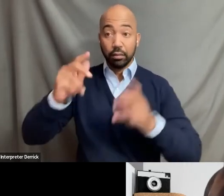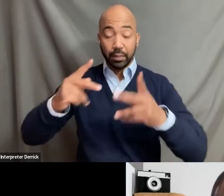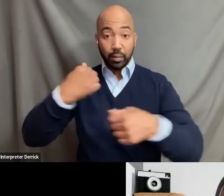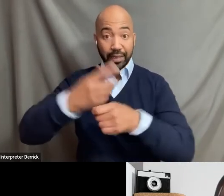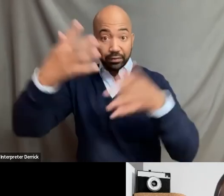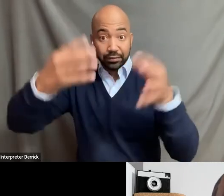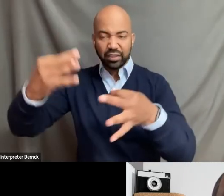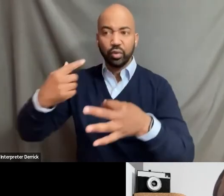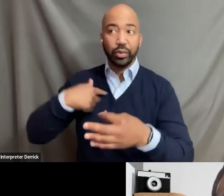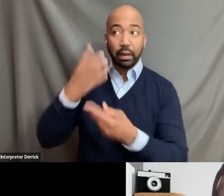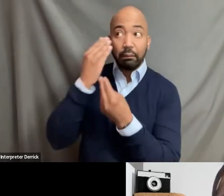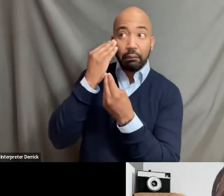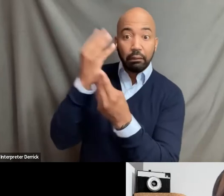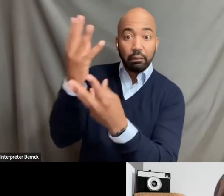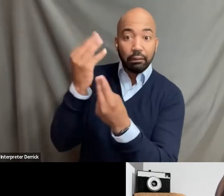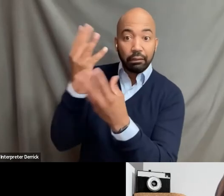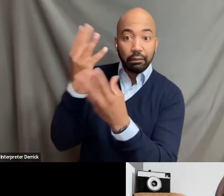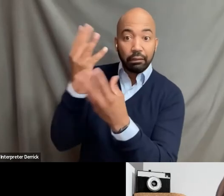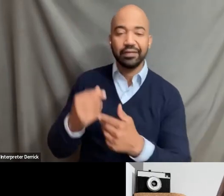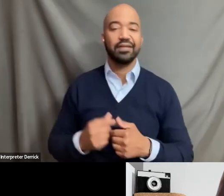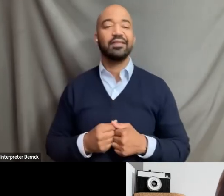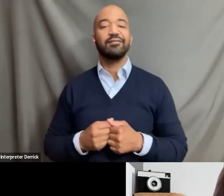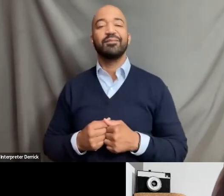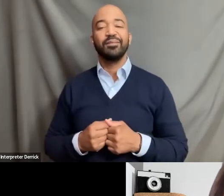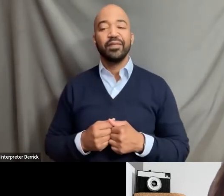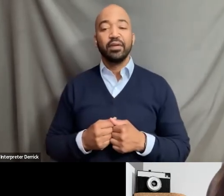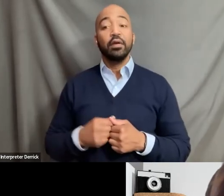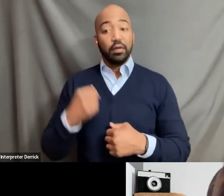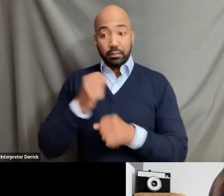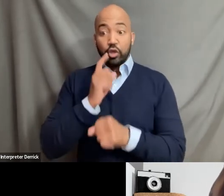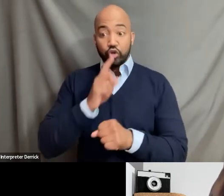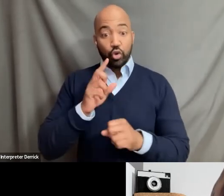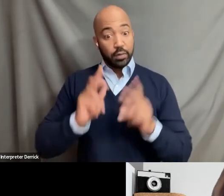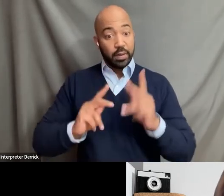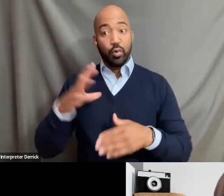in top management at the university that this could be